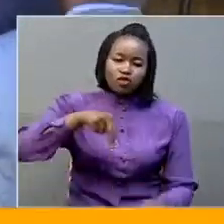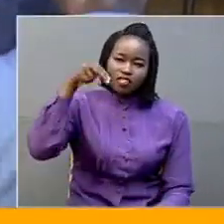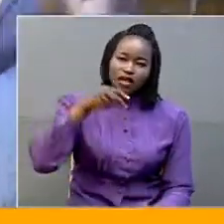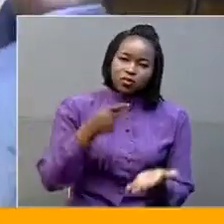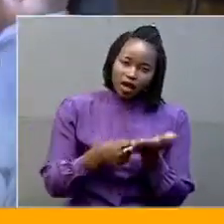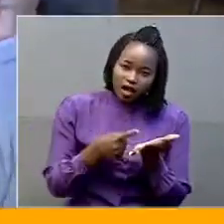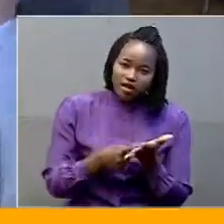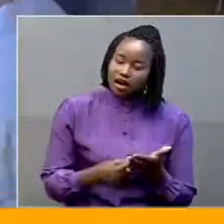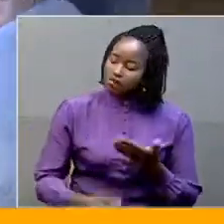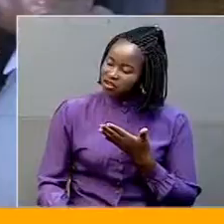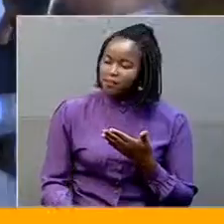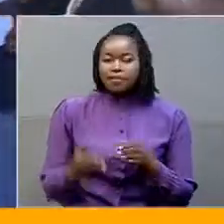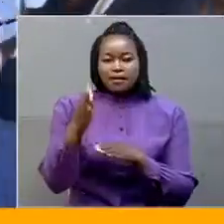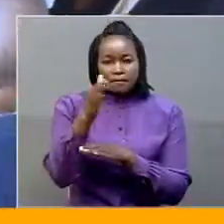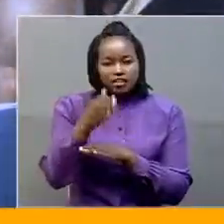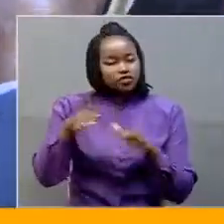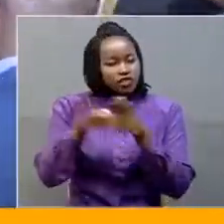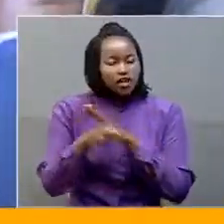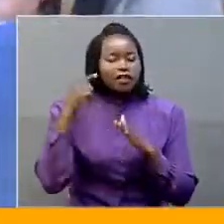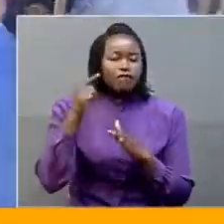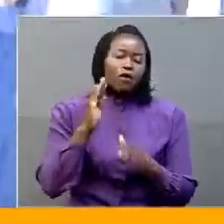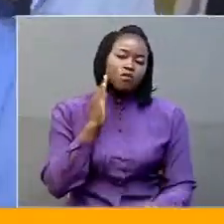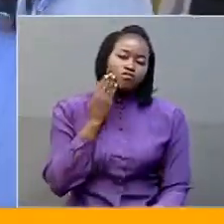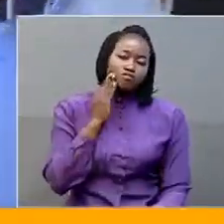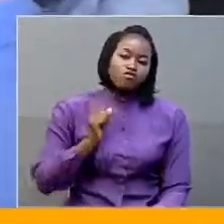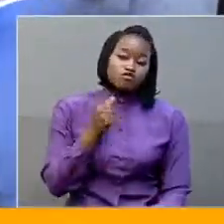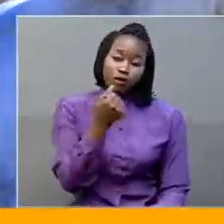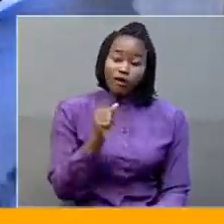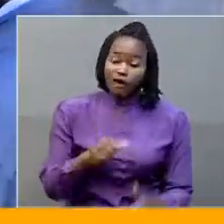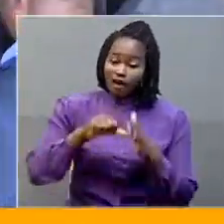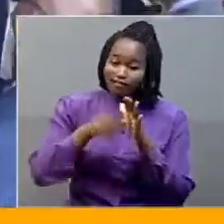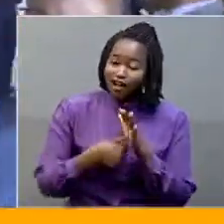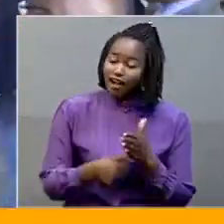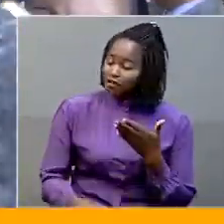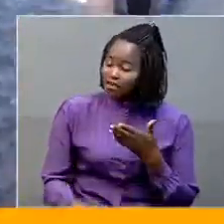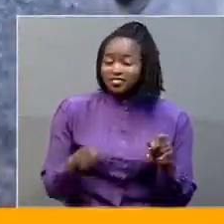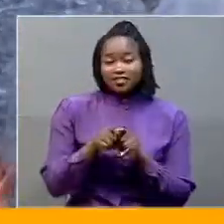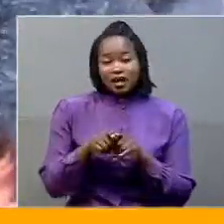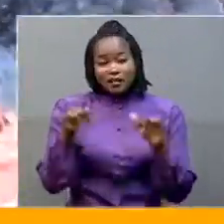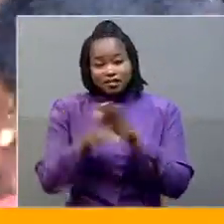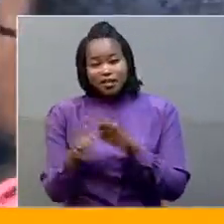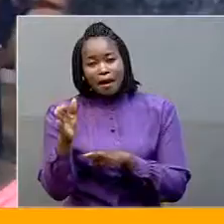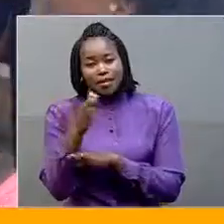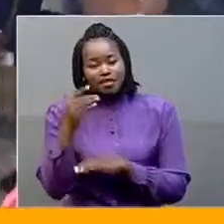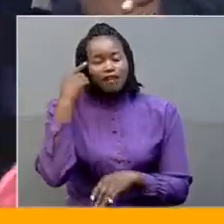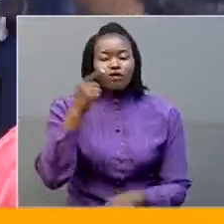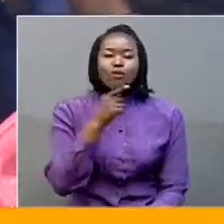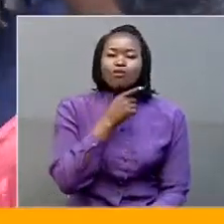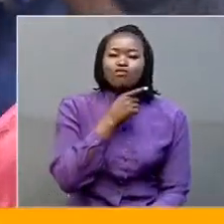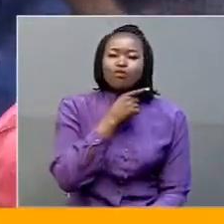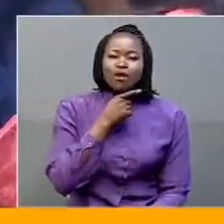Wintry. The Minister of State for Neuro Affairs, Ernest Kiza. And the Minister of State for World Triumph, Dennis